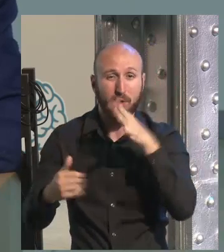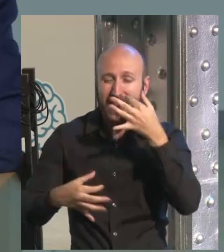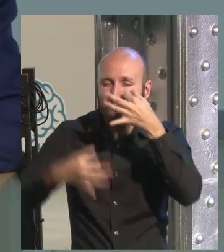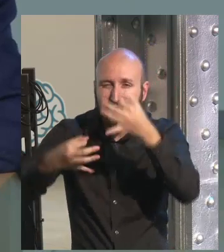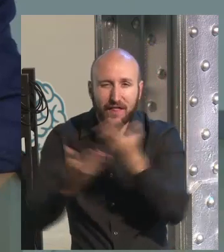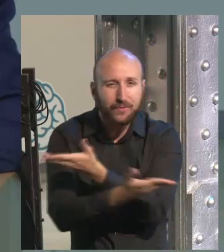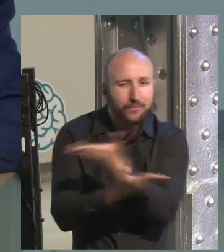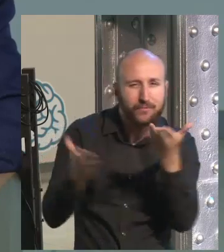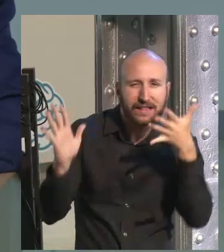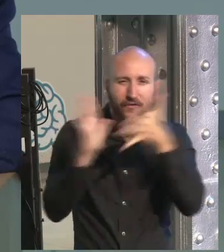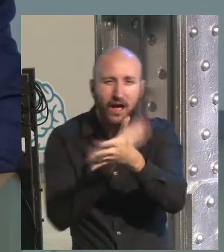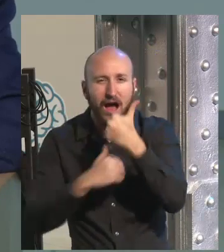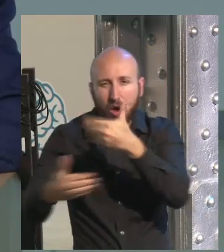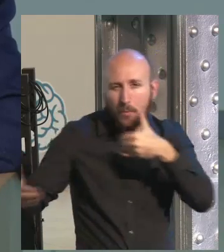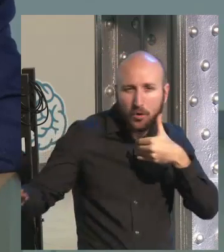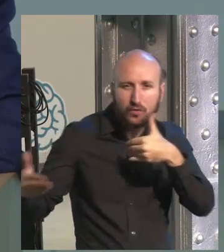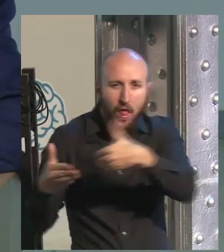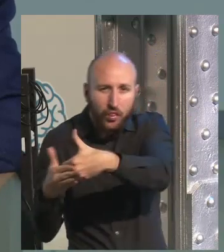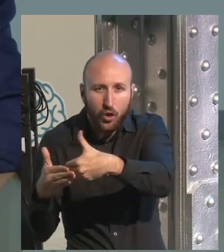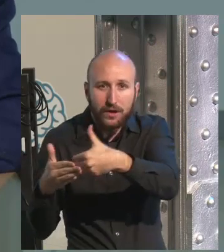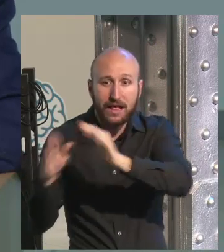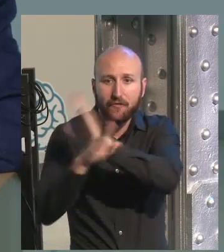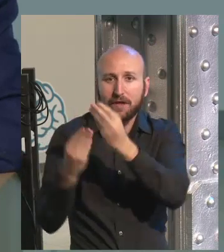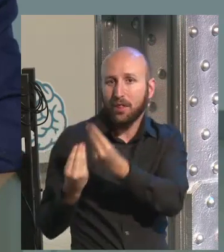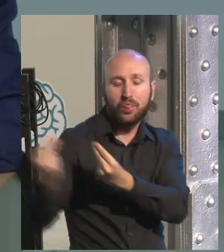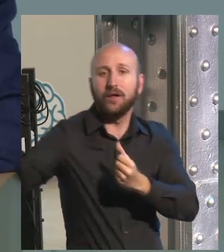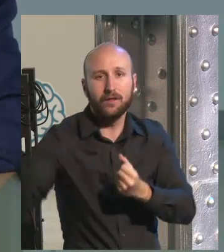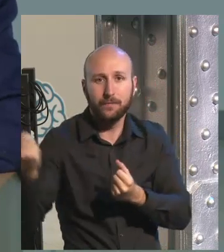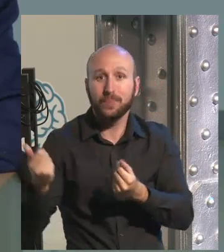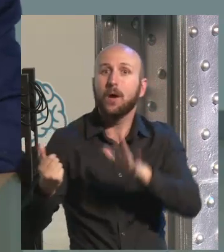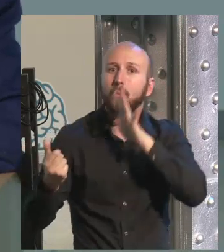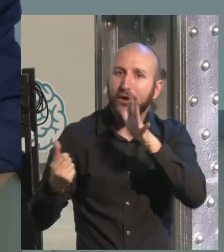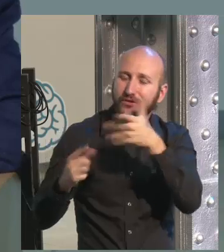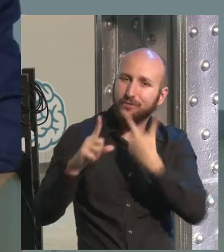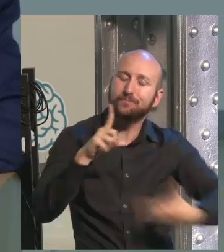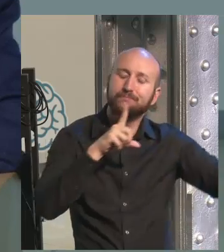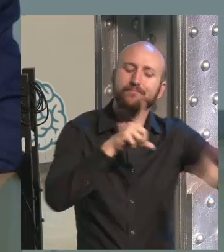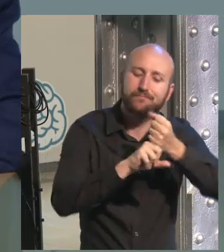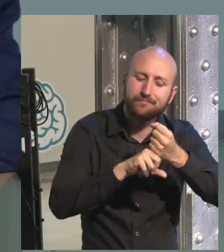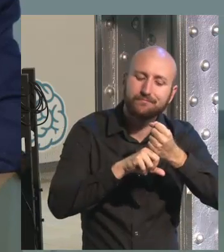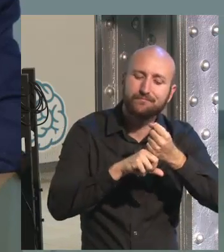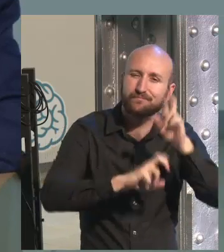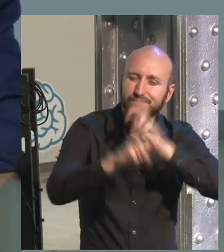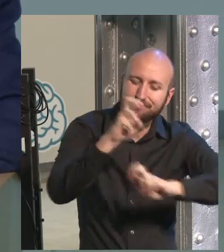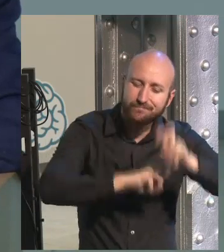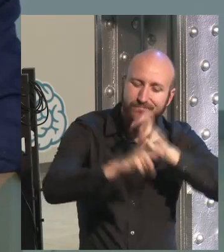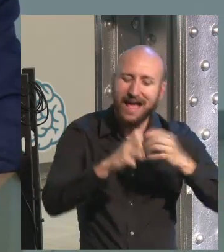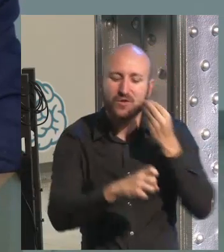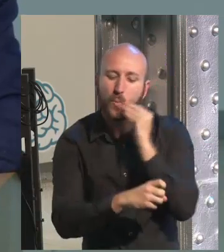whole truth. There is always an approximation. The universal truth is